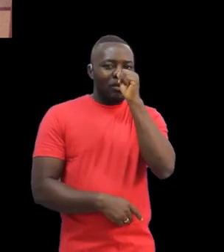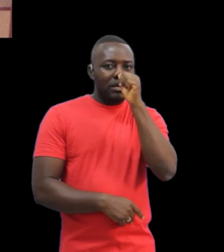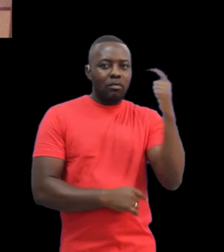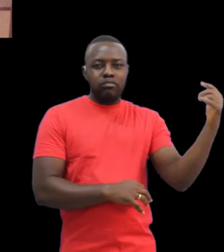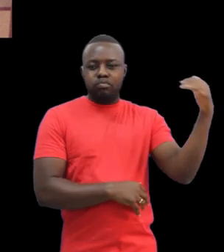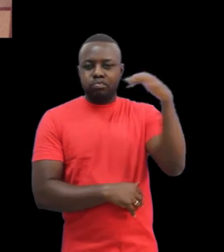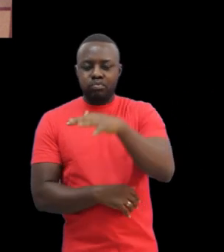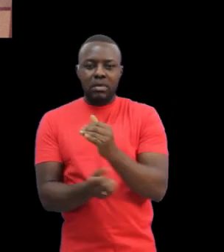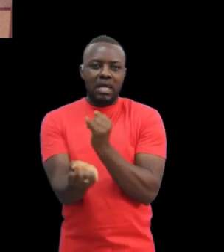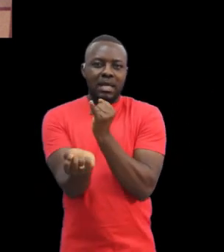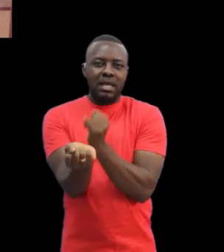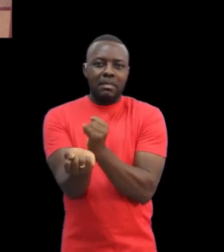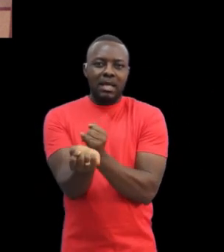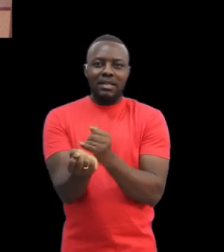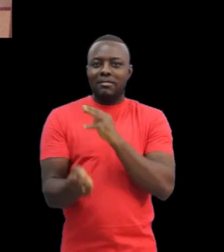center in Ibadan.